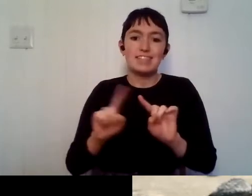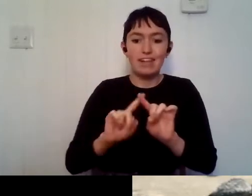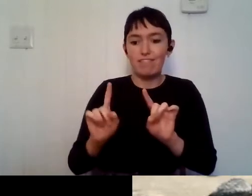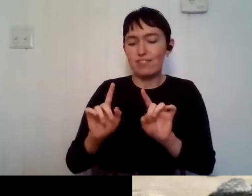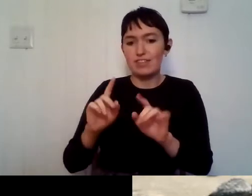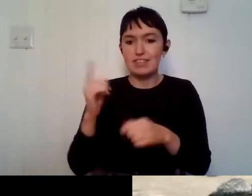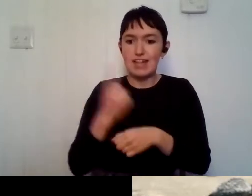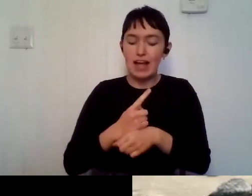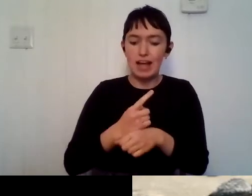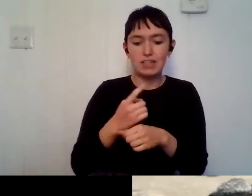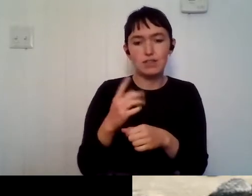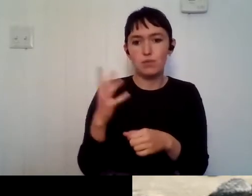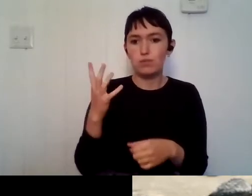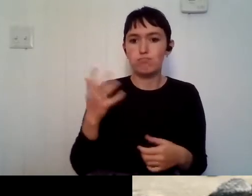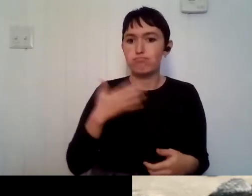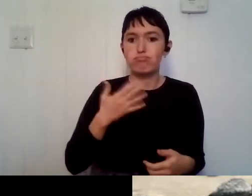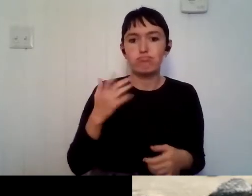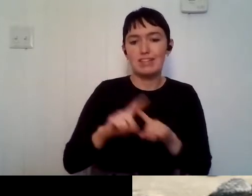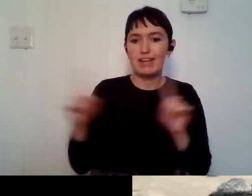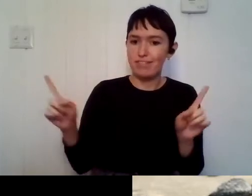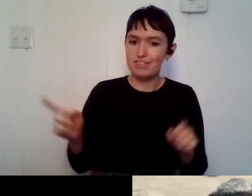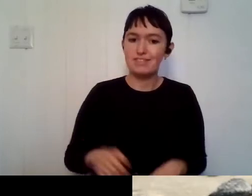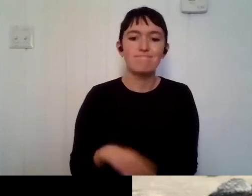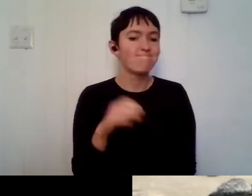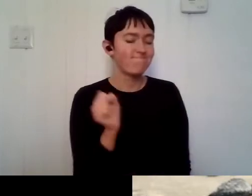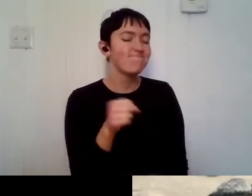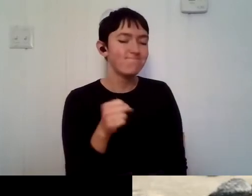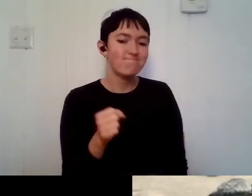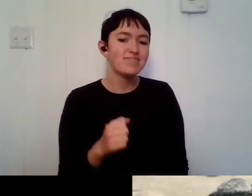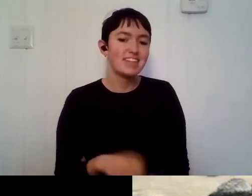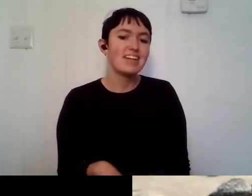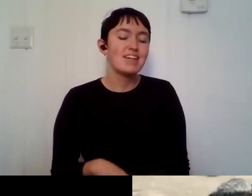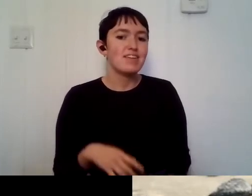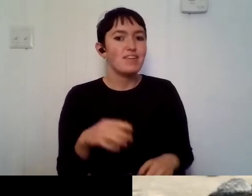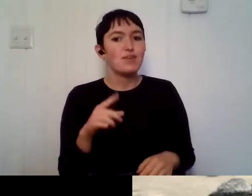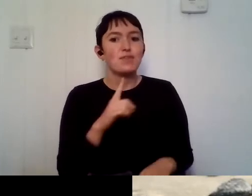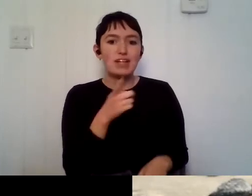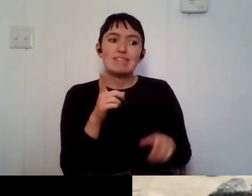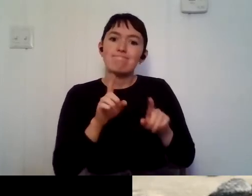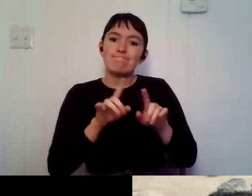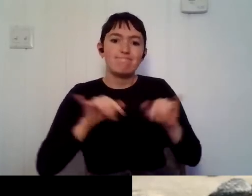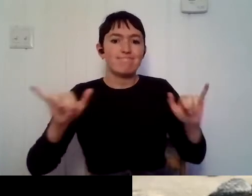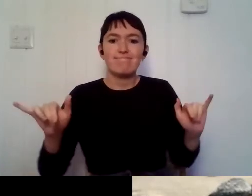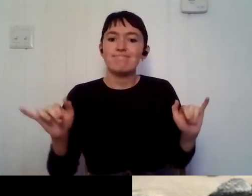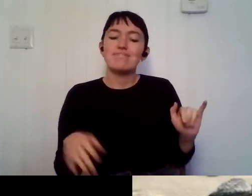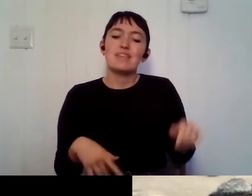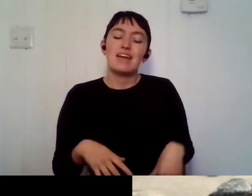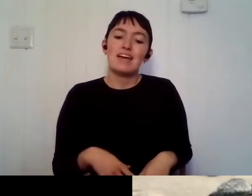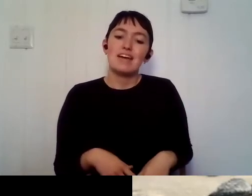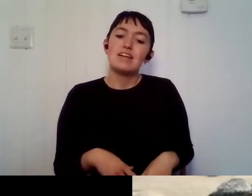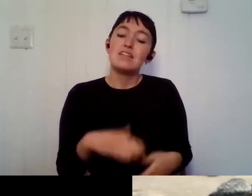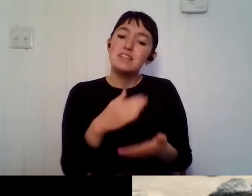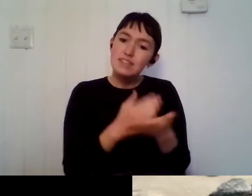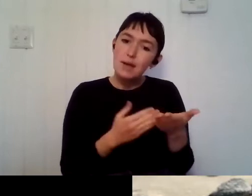Yes, it is. Yeah. Um, it's, it's definitely bearable. mean, during some season, it's the same,